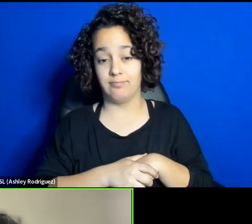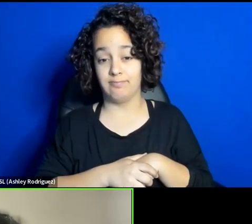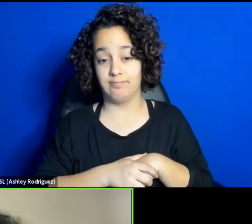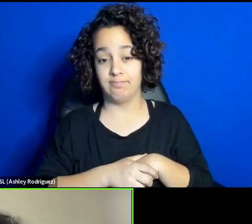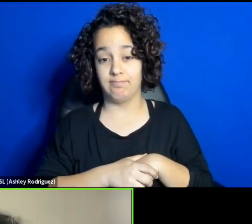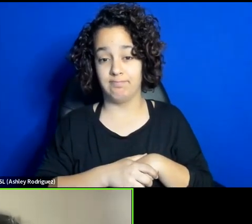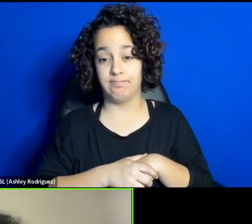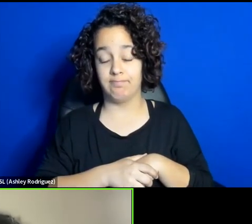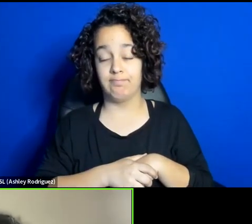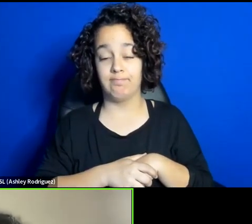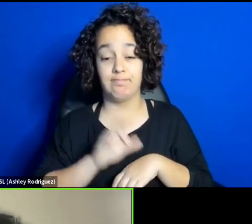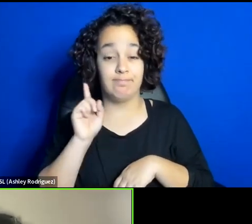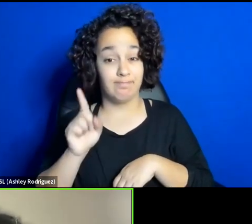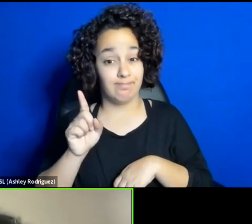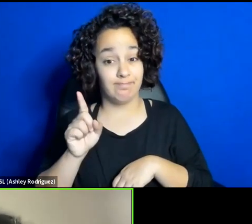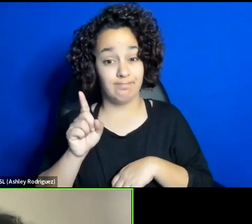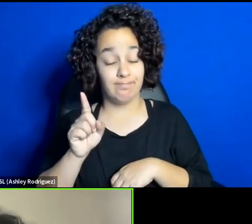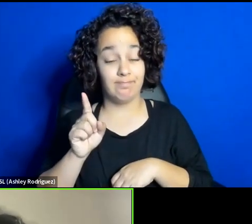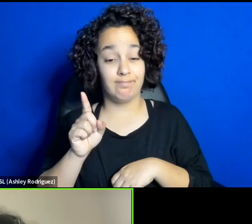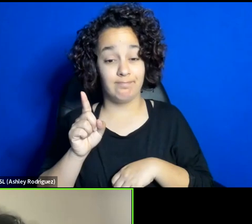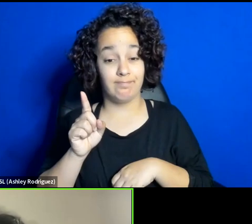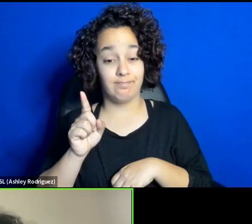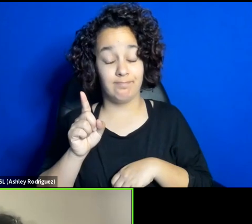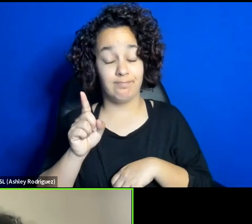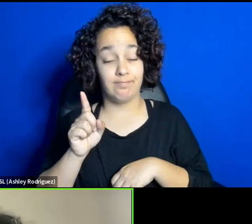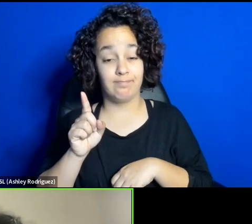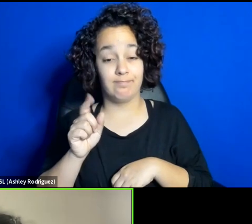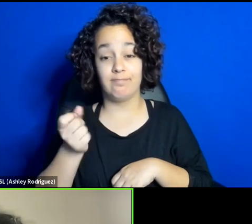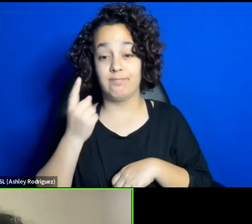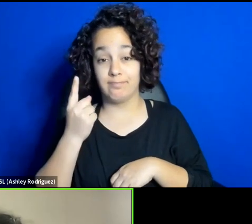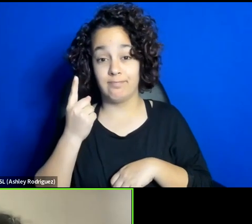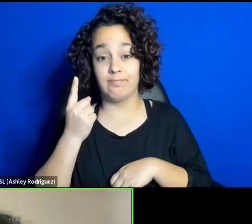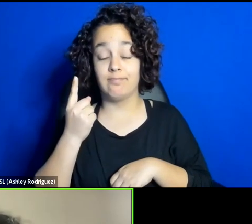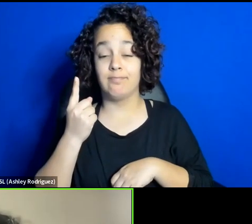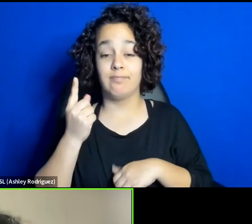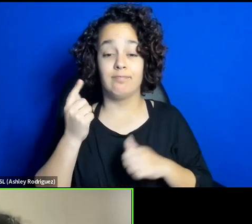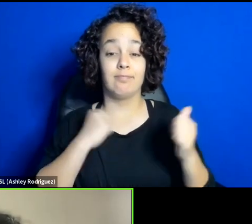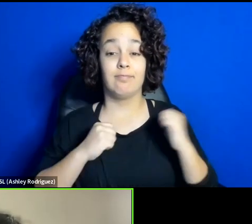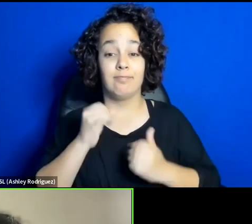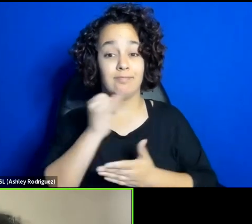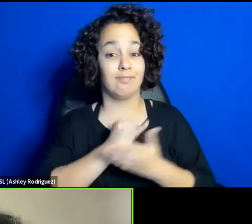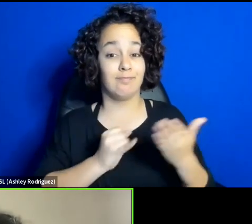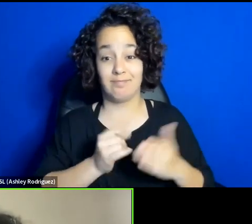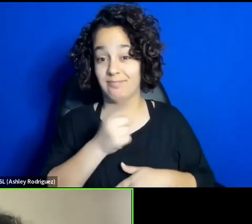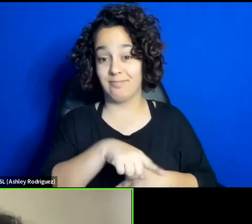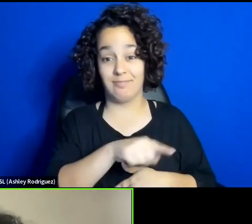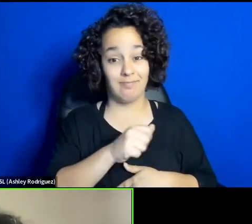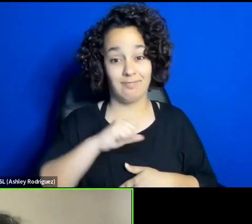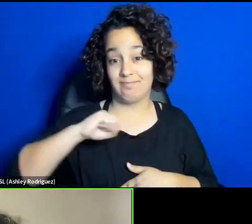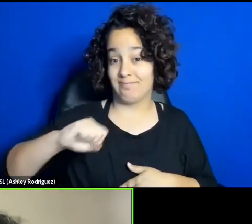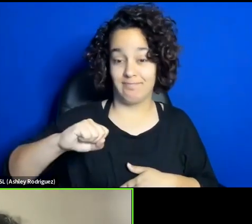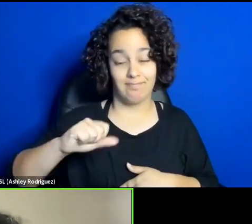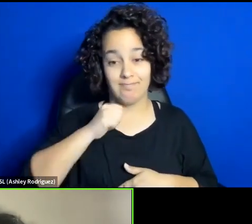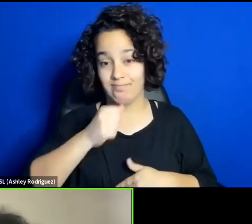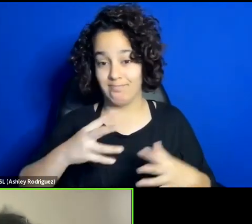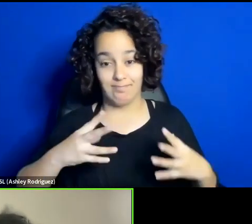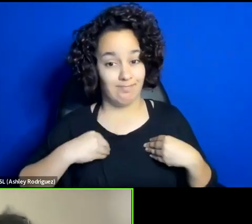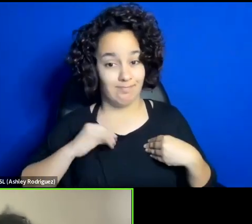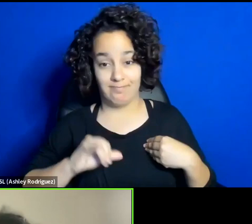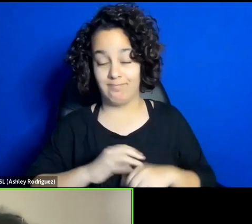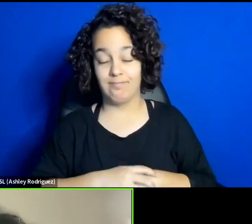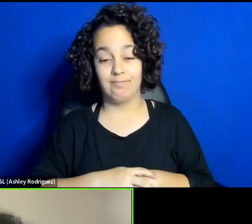the notion, the nature of performing arts doesn't accept that. And especially as Kayvan mentioned,